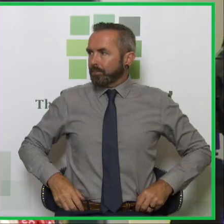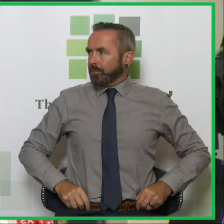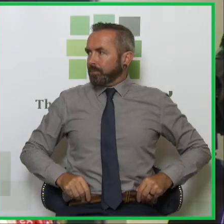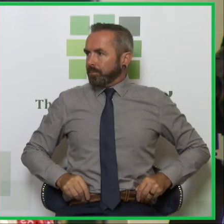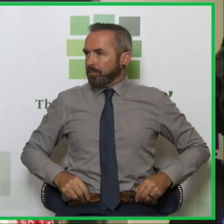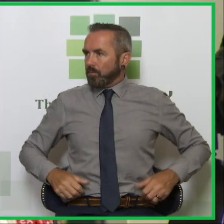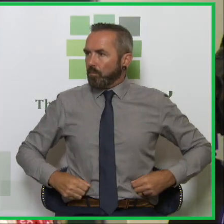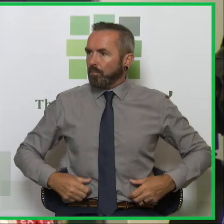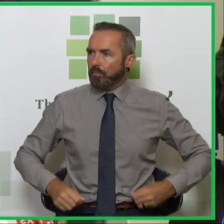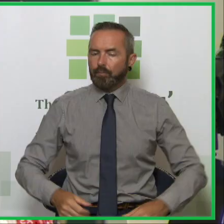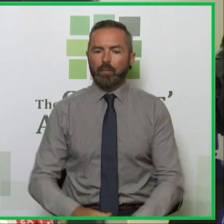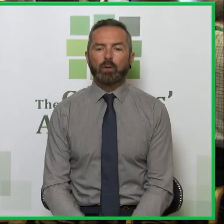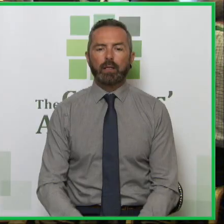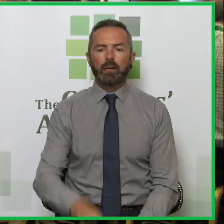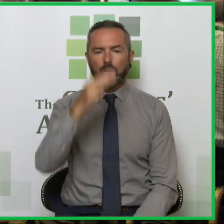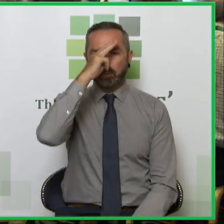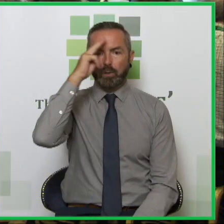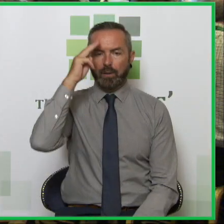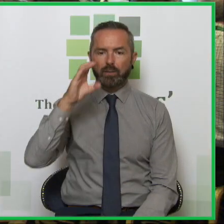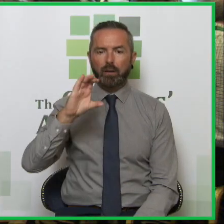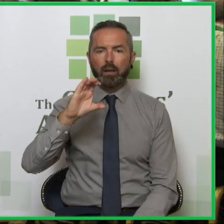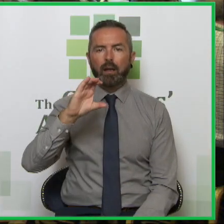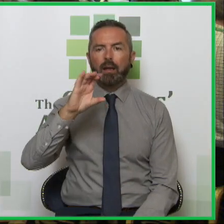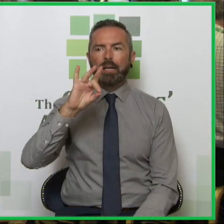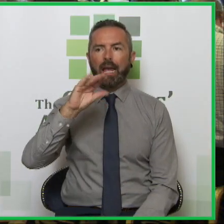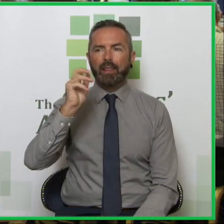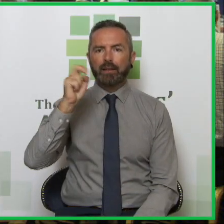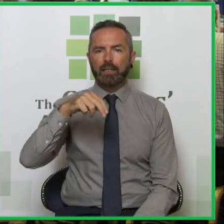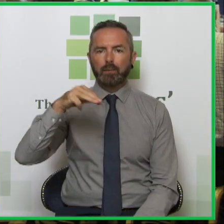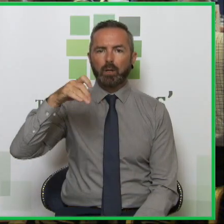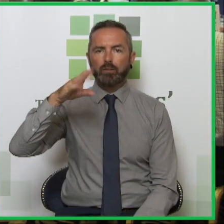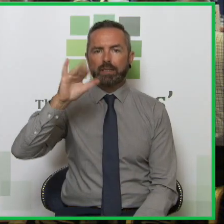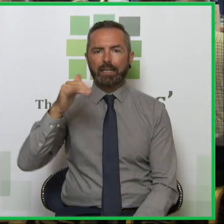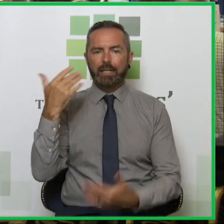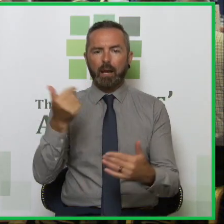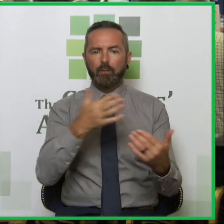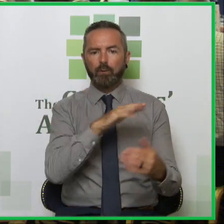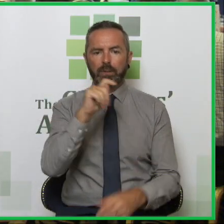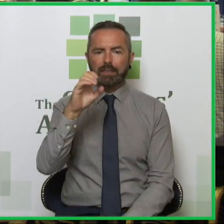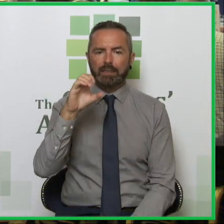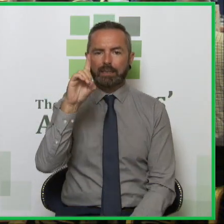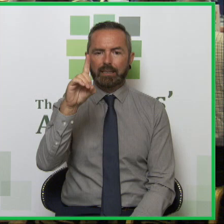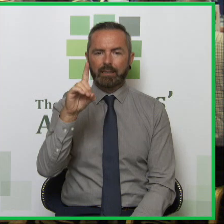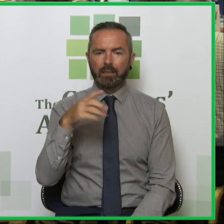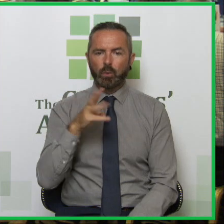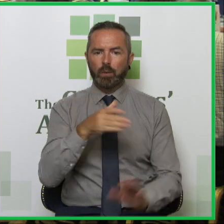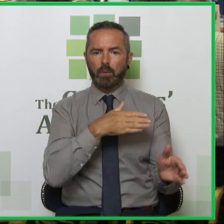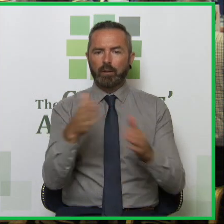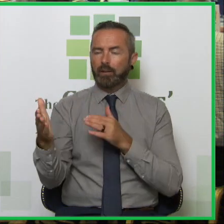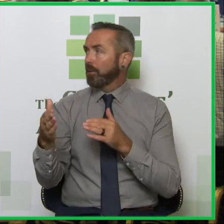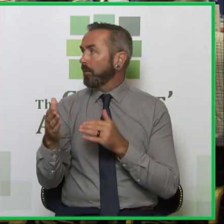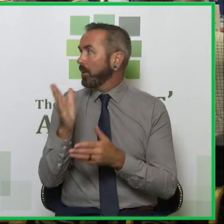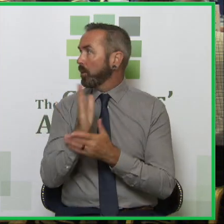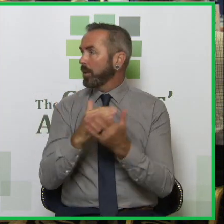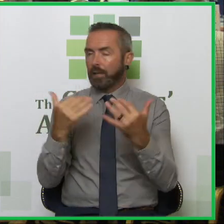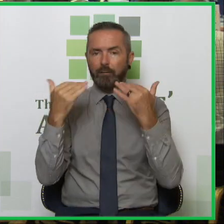Professor Catherine Comiskey now from Trinity College Dublin is going to give some wider perspectives and research she's been engaged on both from an Irish and an